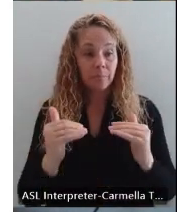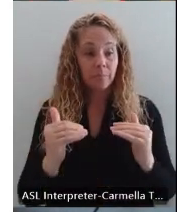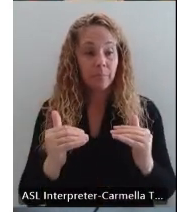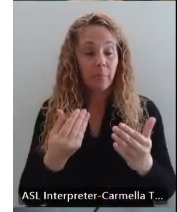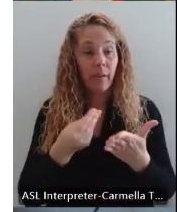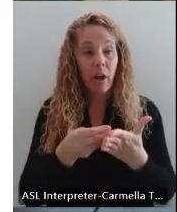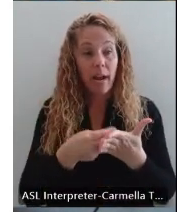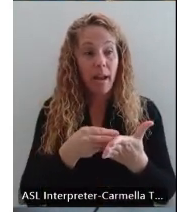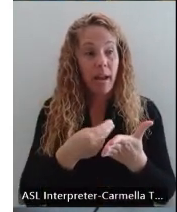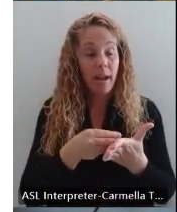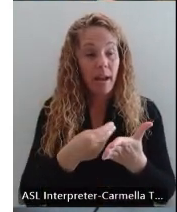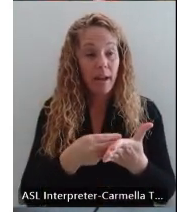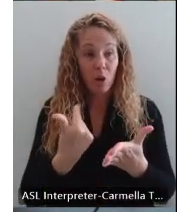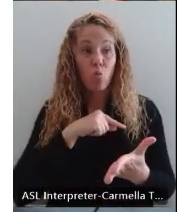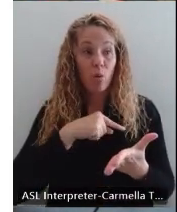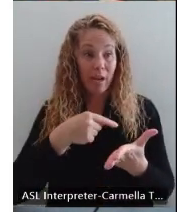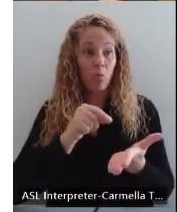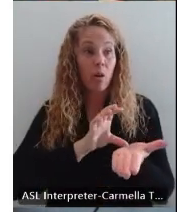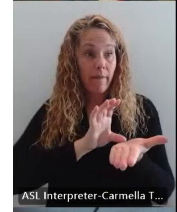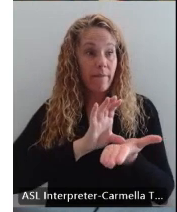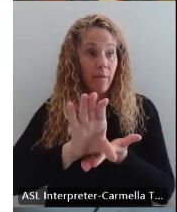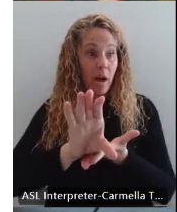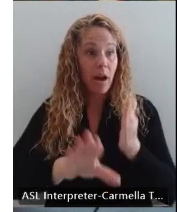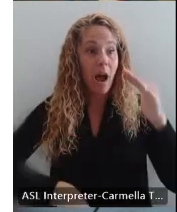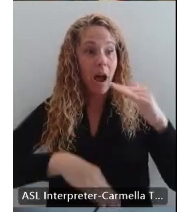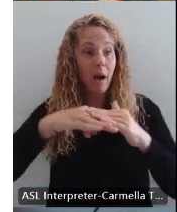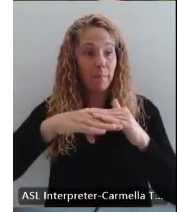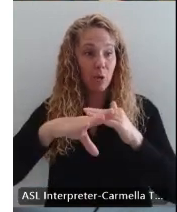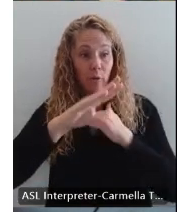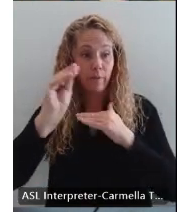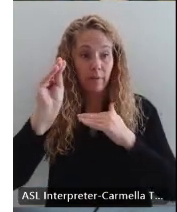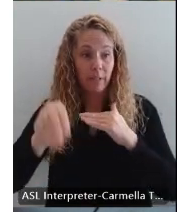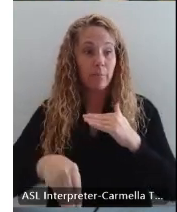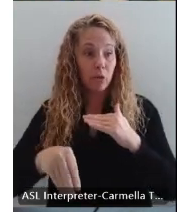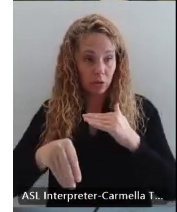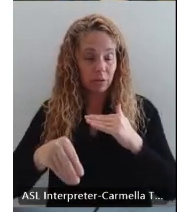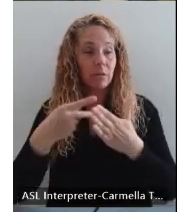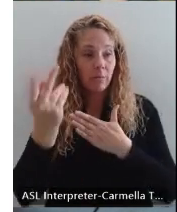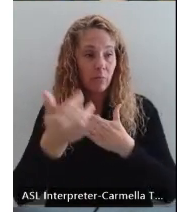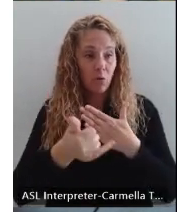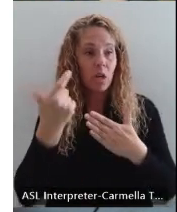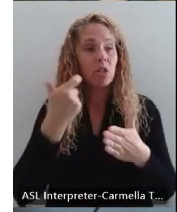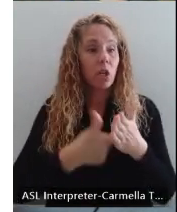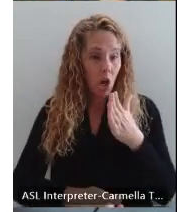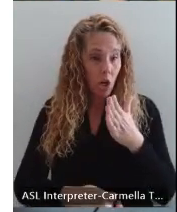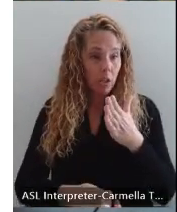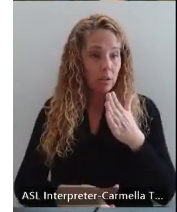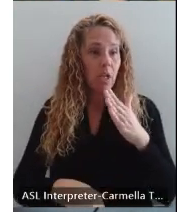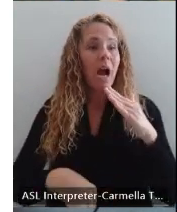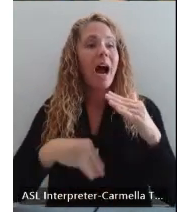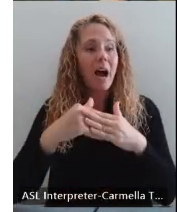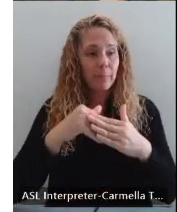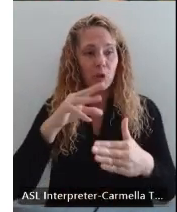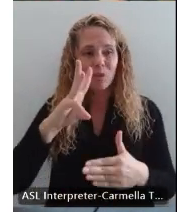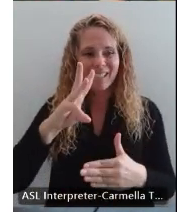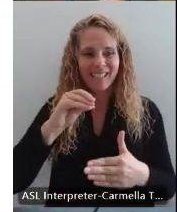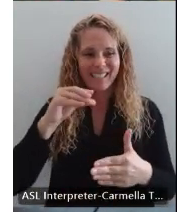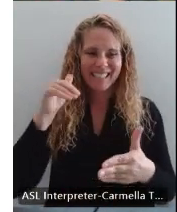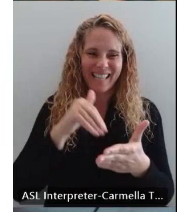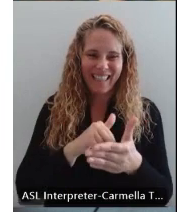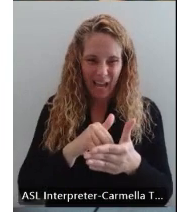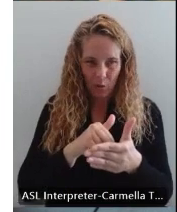Funding. We will fund up to 50% of the project cost, up to $60,000.